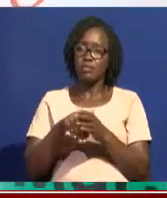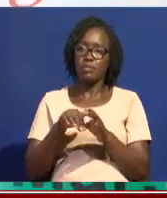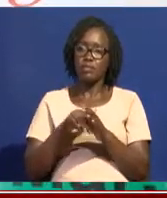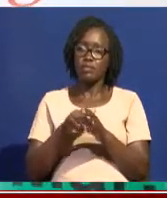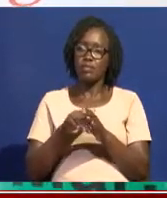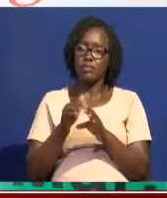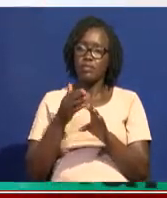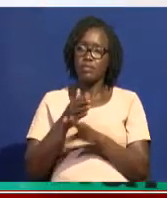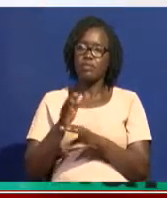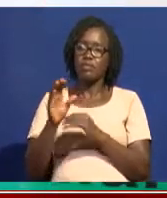their members across the entire country.